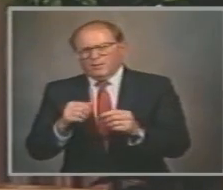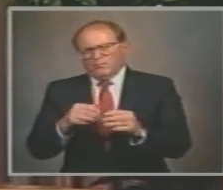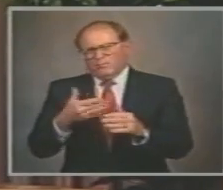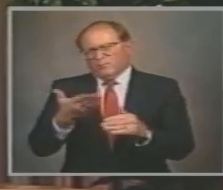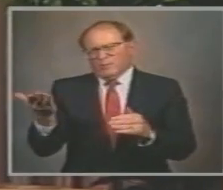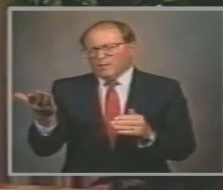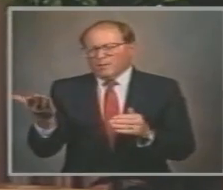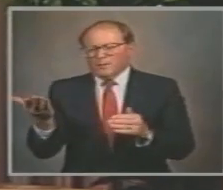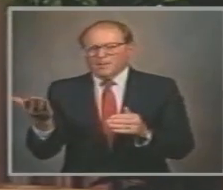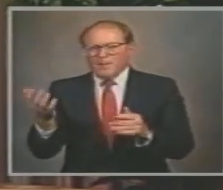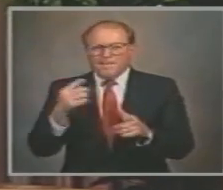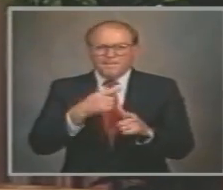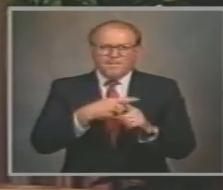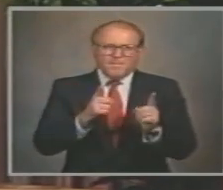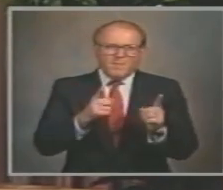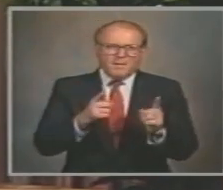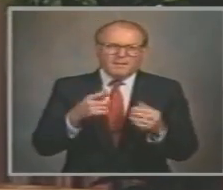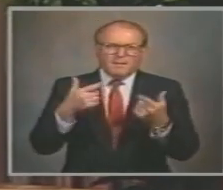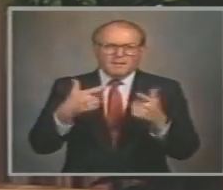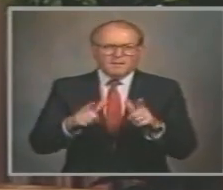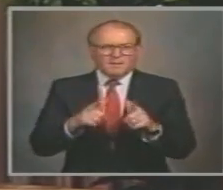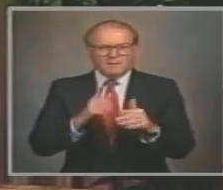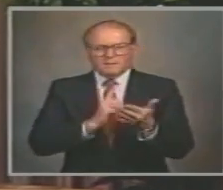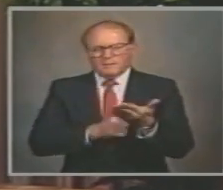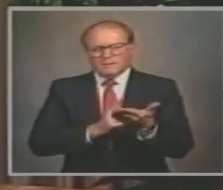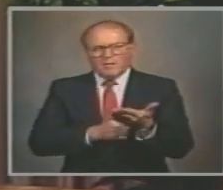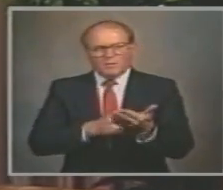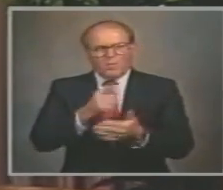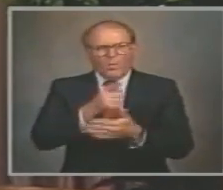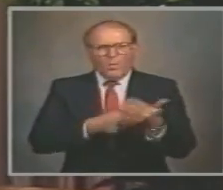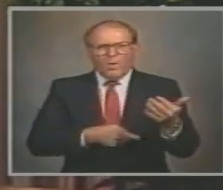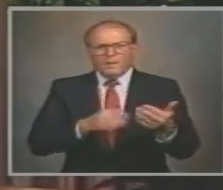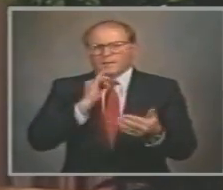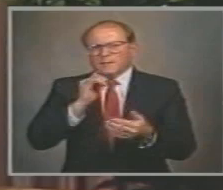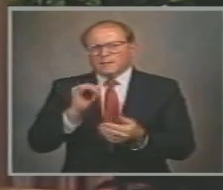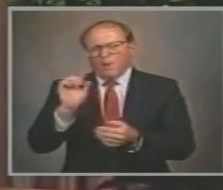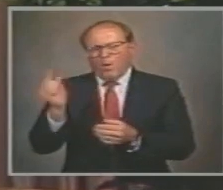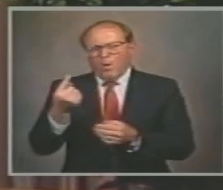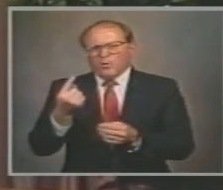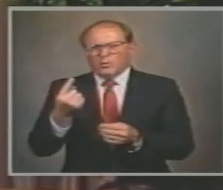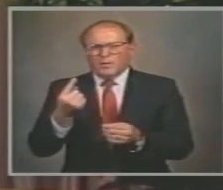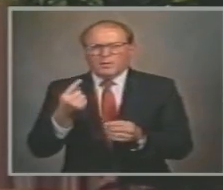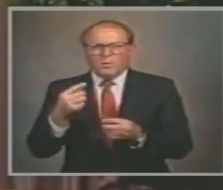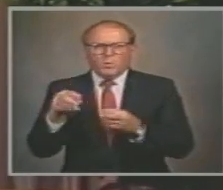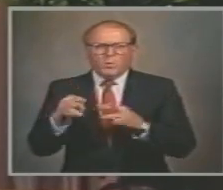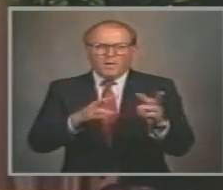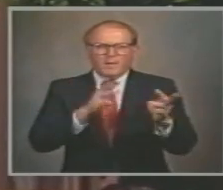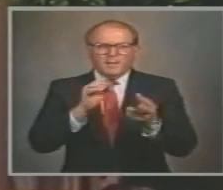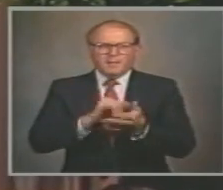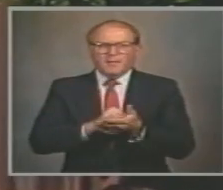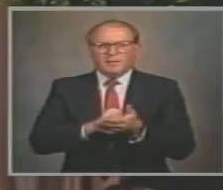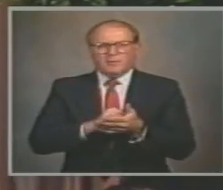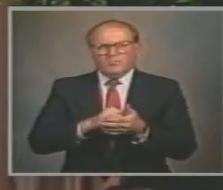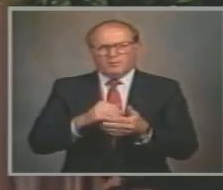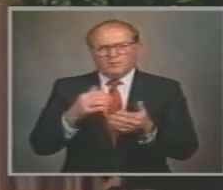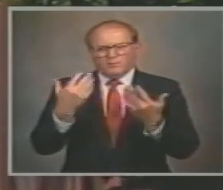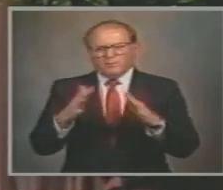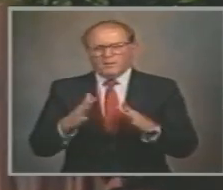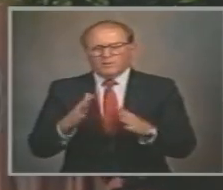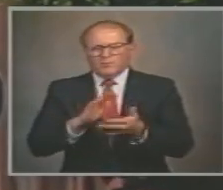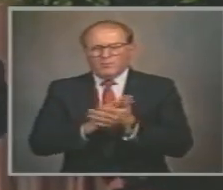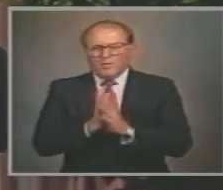Proven to be Not only the best But the only really workable Standard of morality And ethics